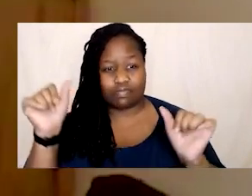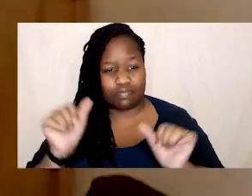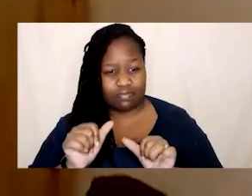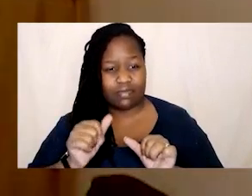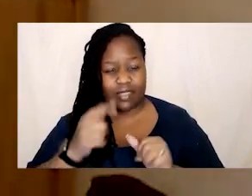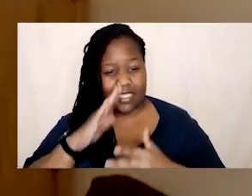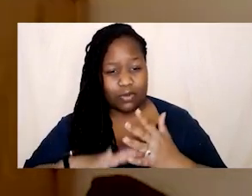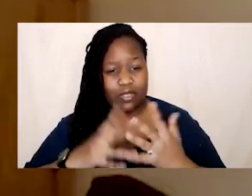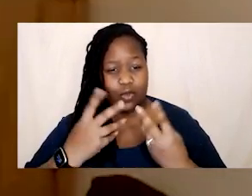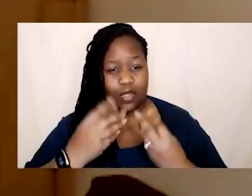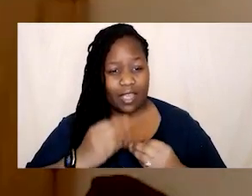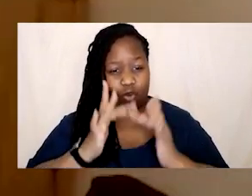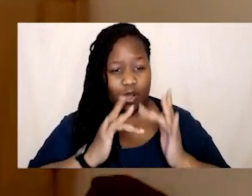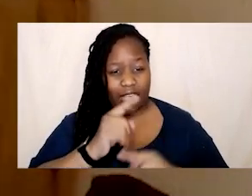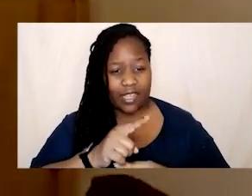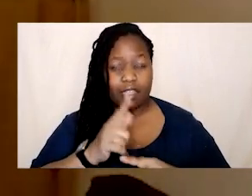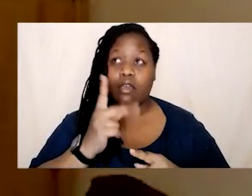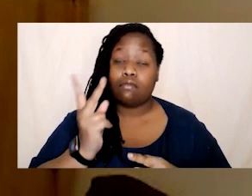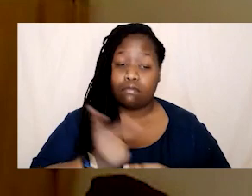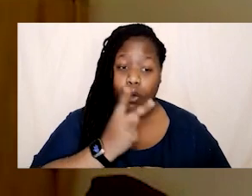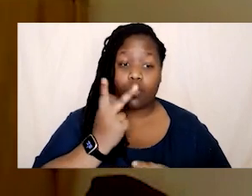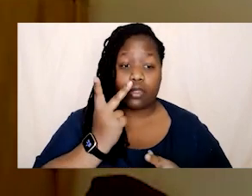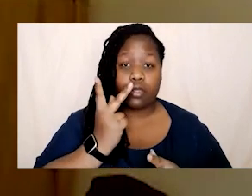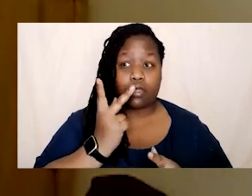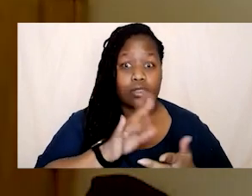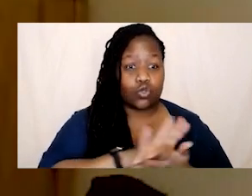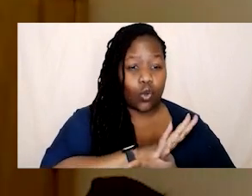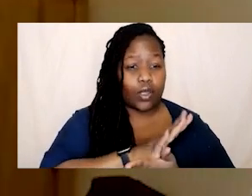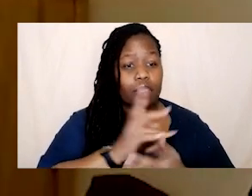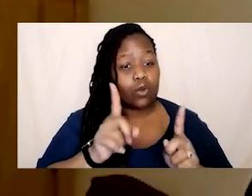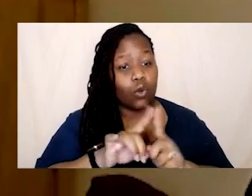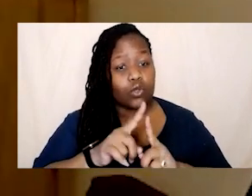like both the joyful experiences and the experiences of pure terror